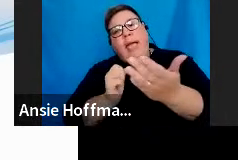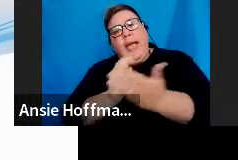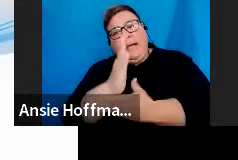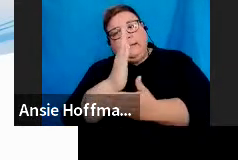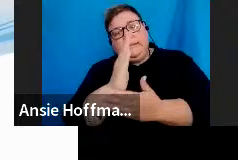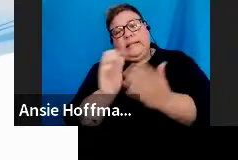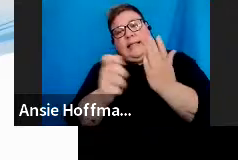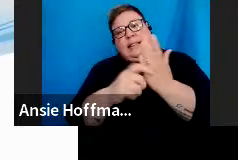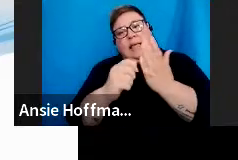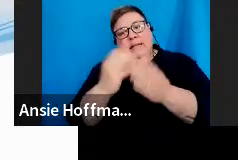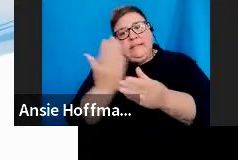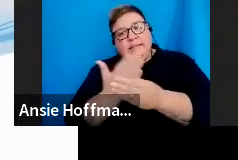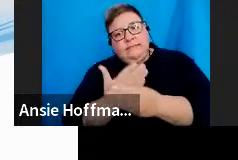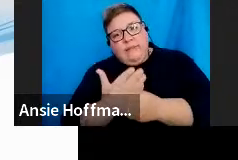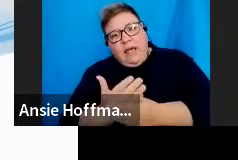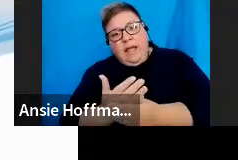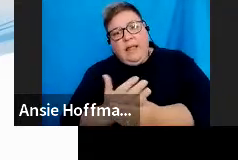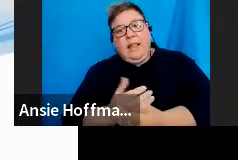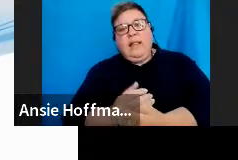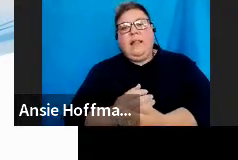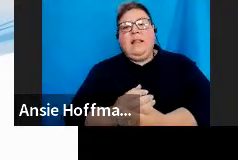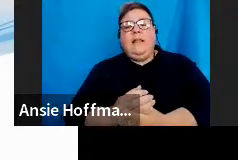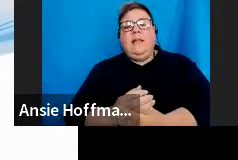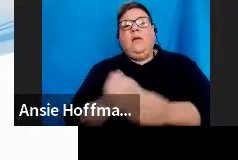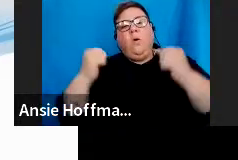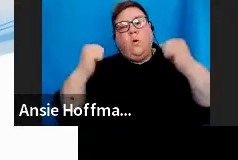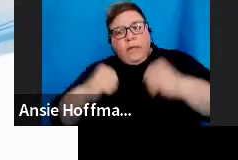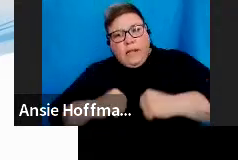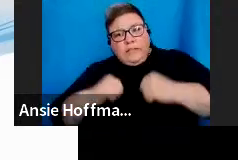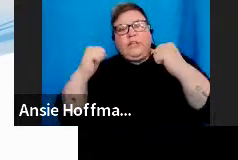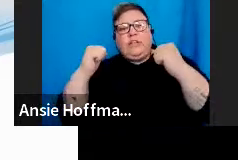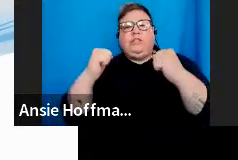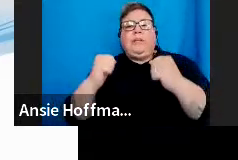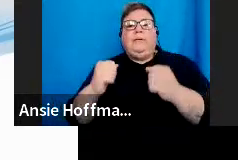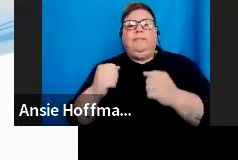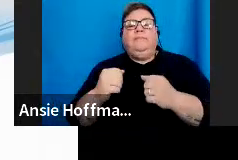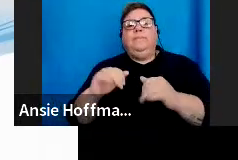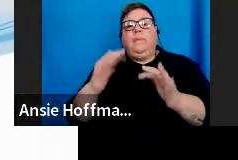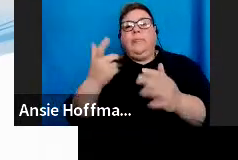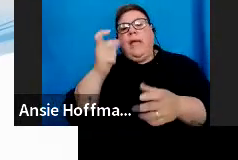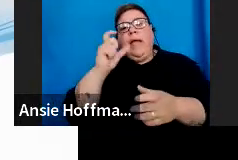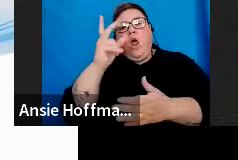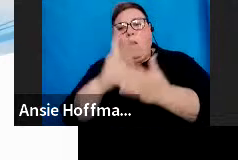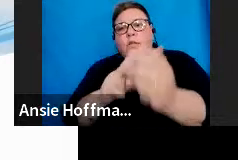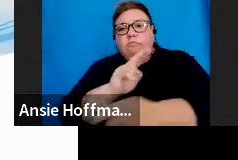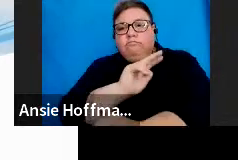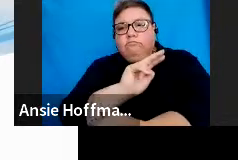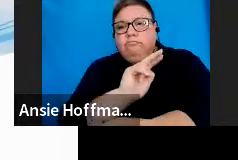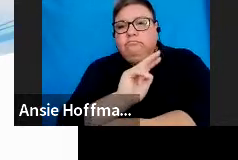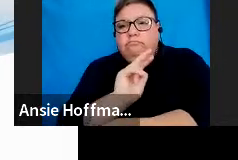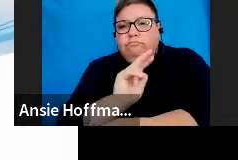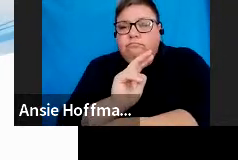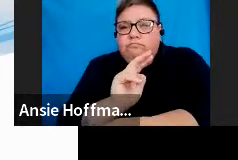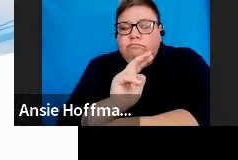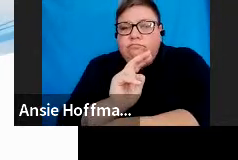you've got your completions authorization level. You'll only be able to view and complete the forms or applications for the